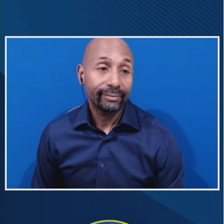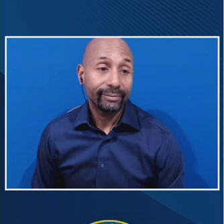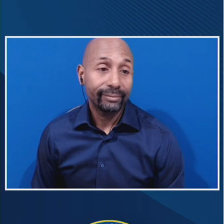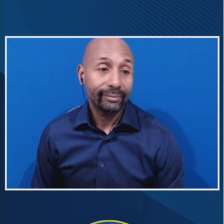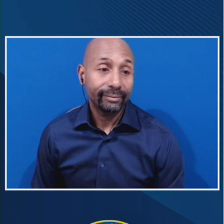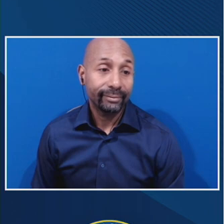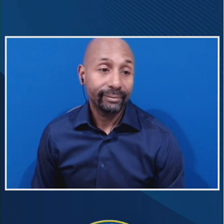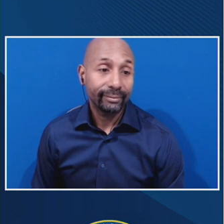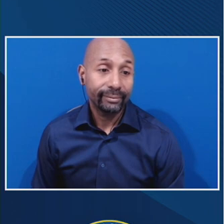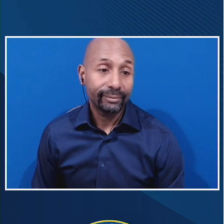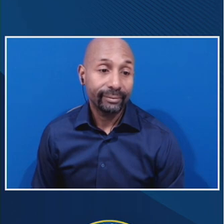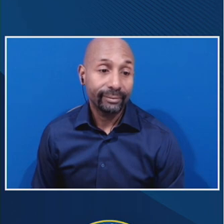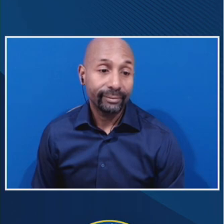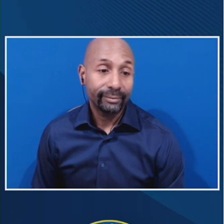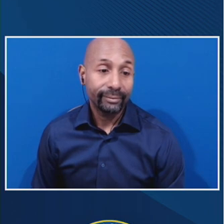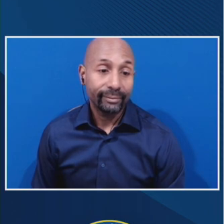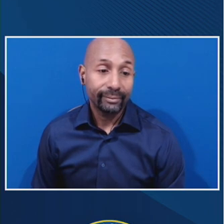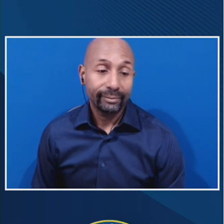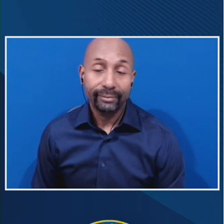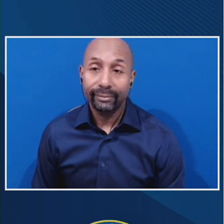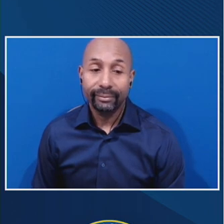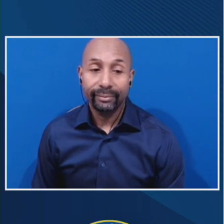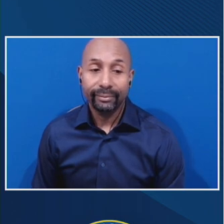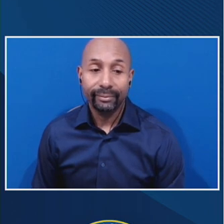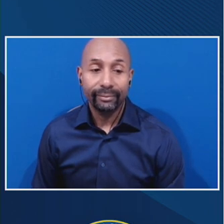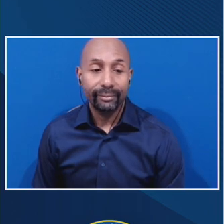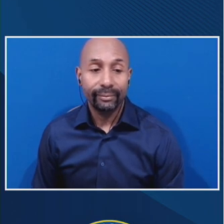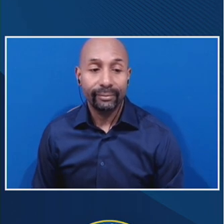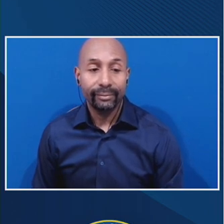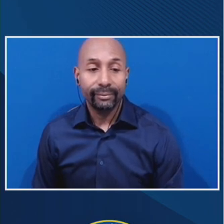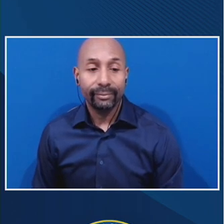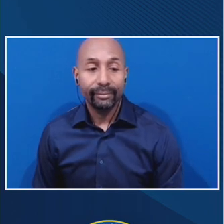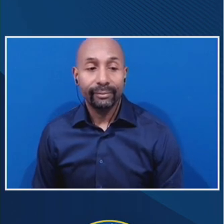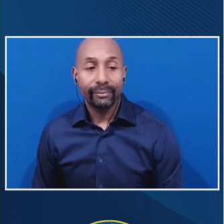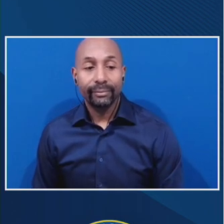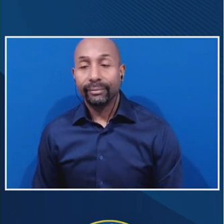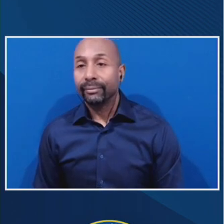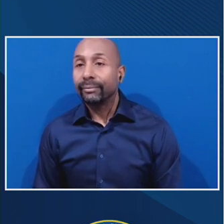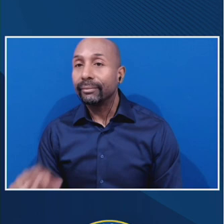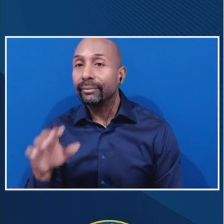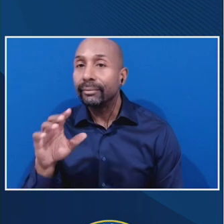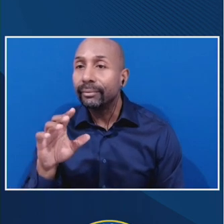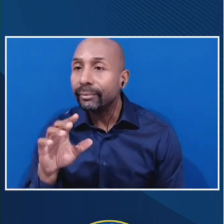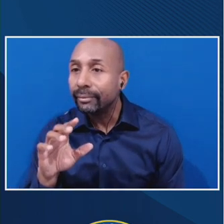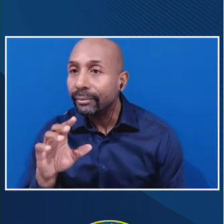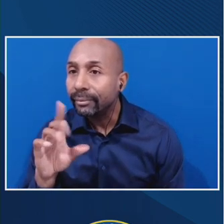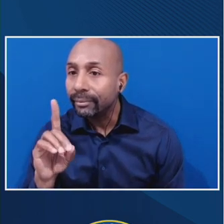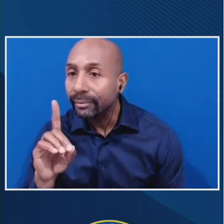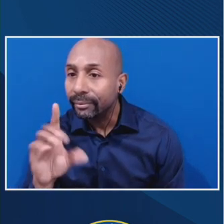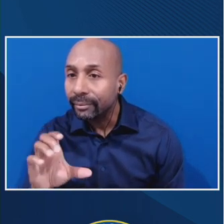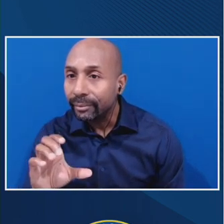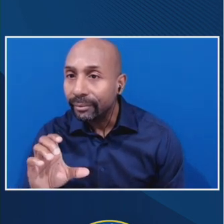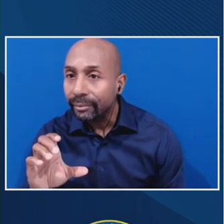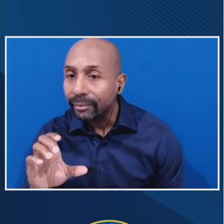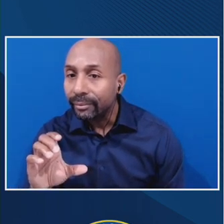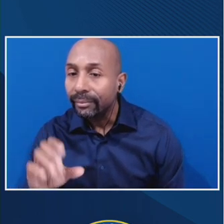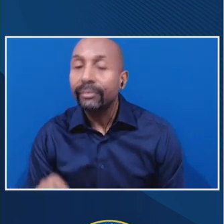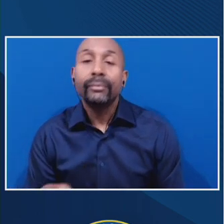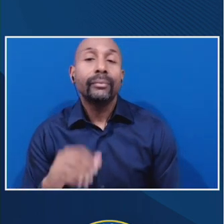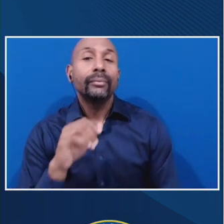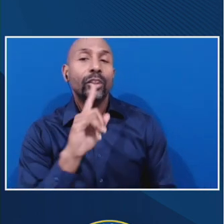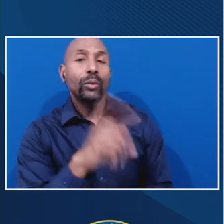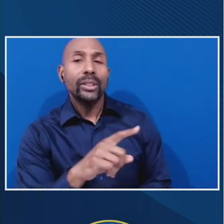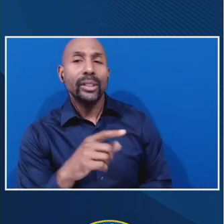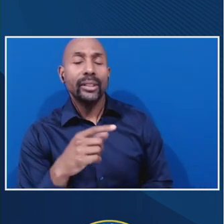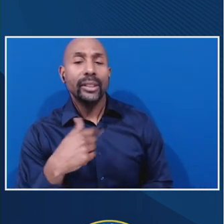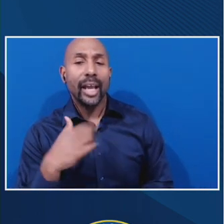DC. Yeah. Question. Um, I, I'm assuming the problem you're trying to solve is streamlining of